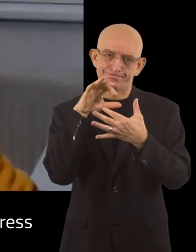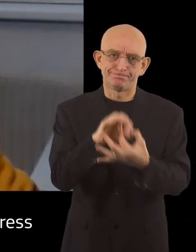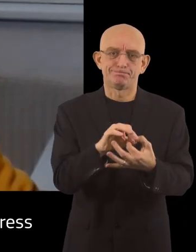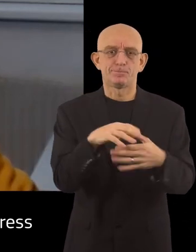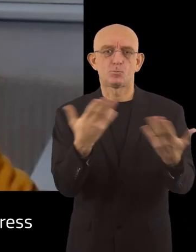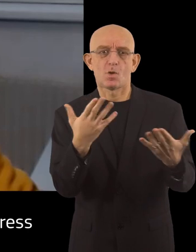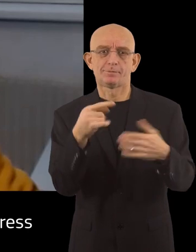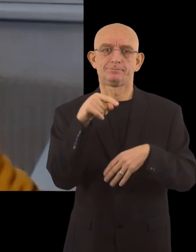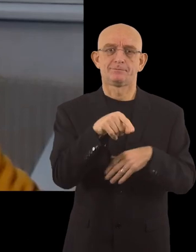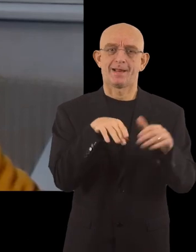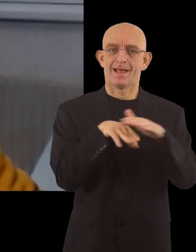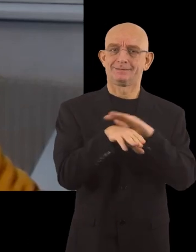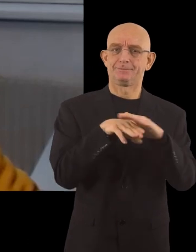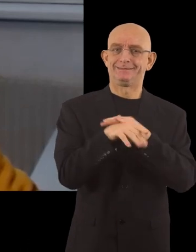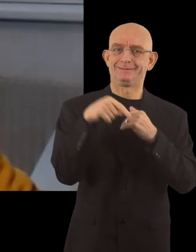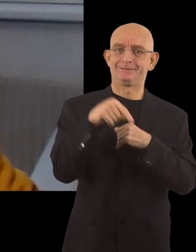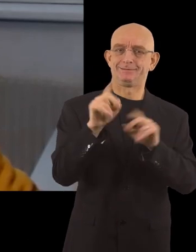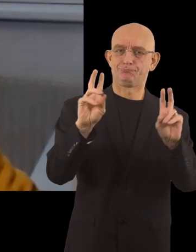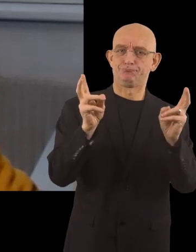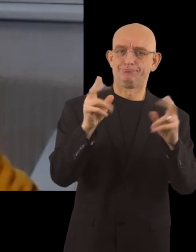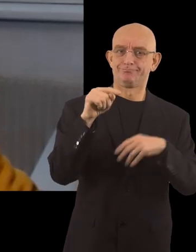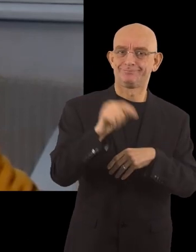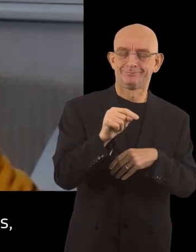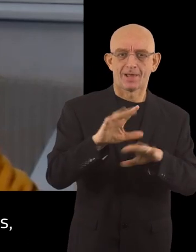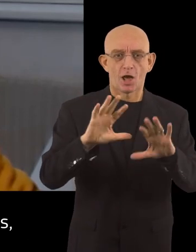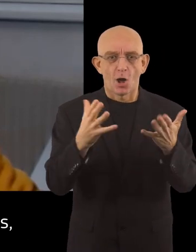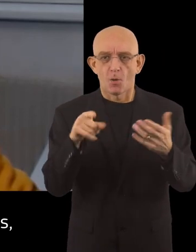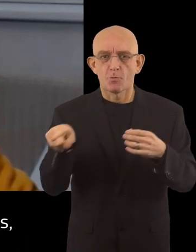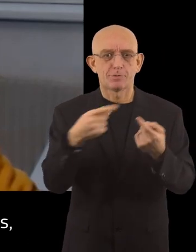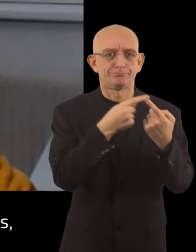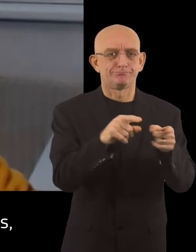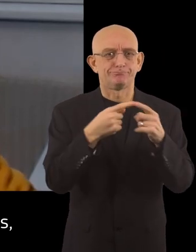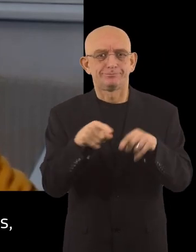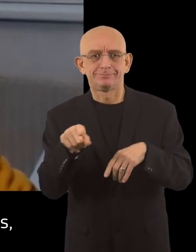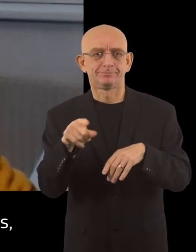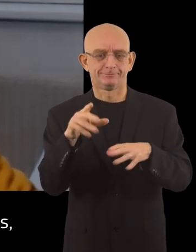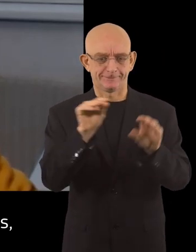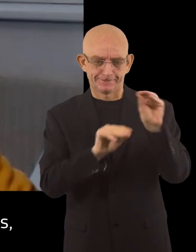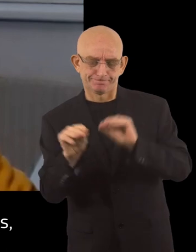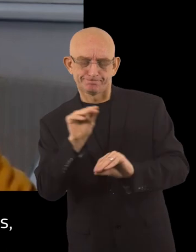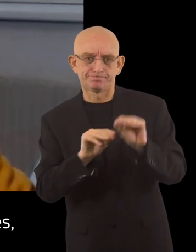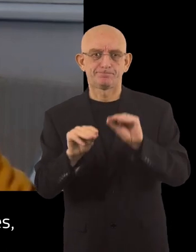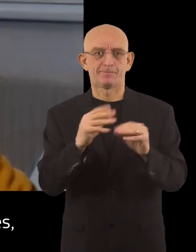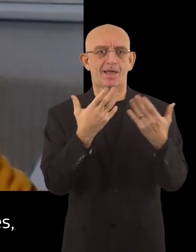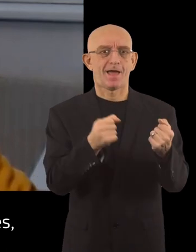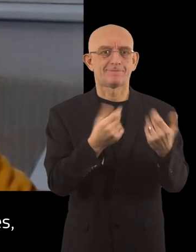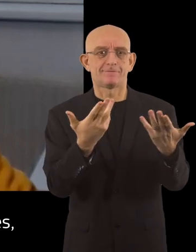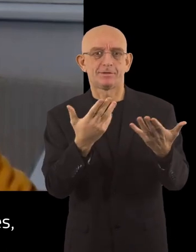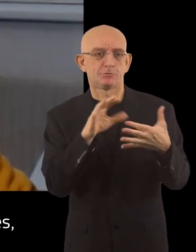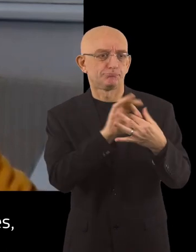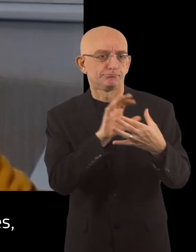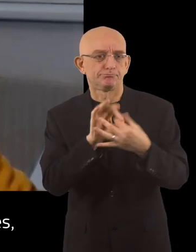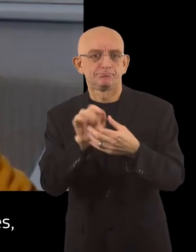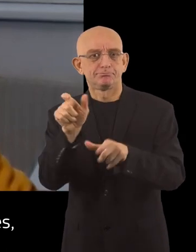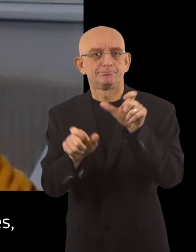address the inclusive aspect of accessibility, how they combine many different things. How they address